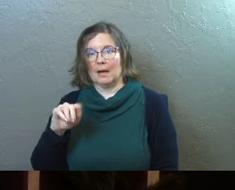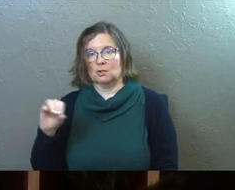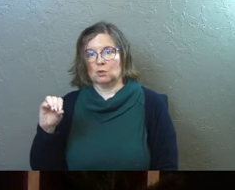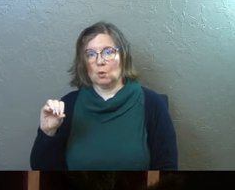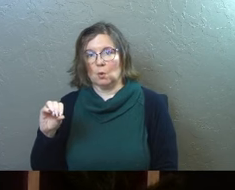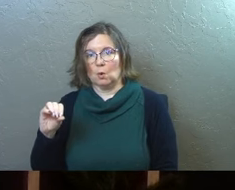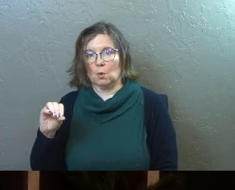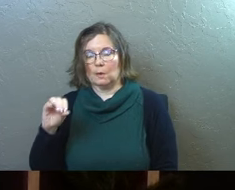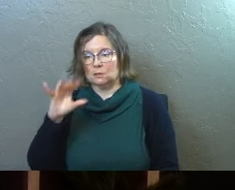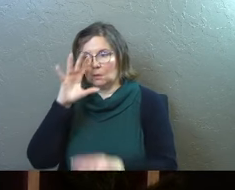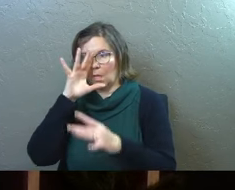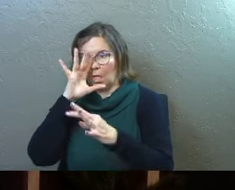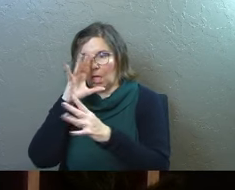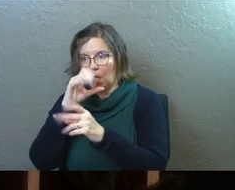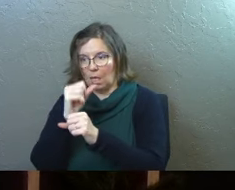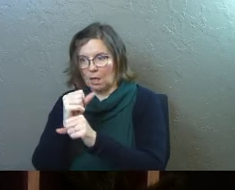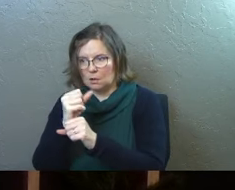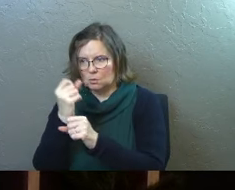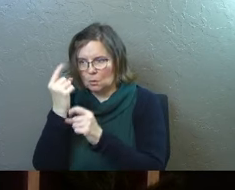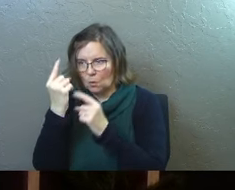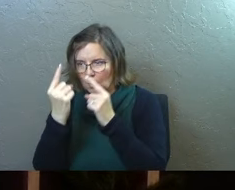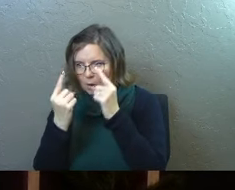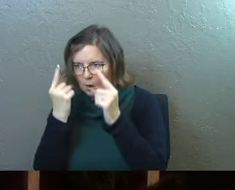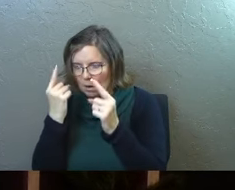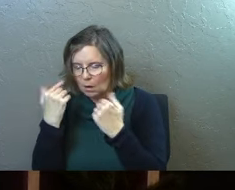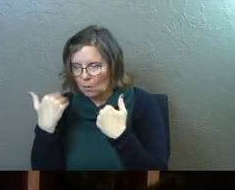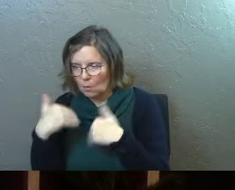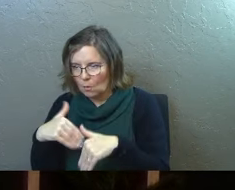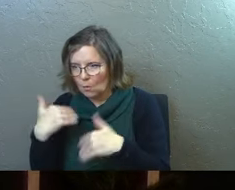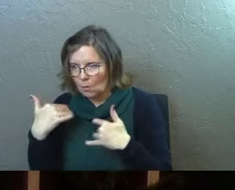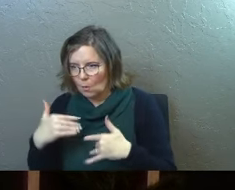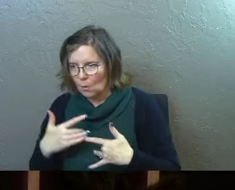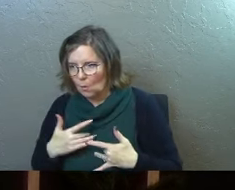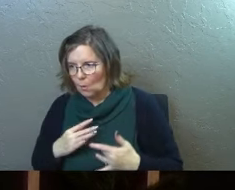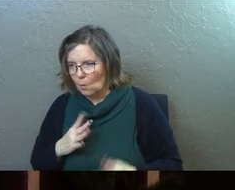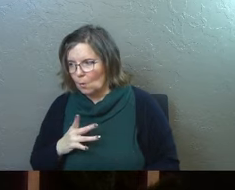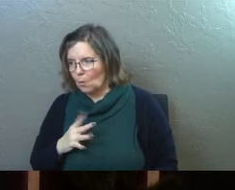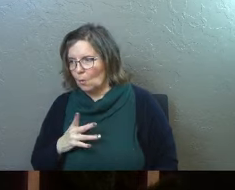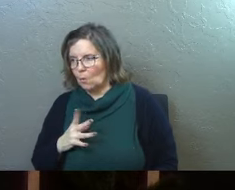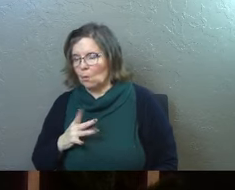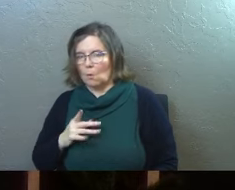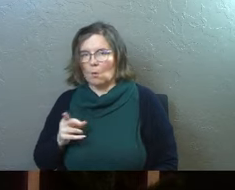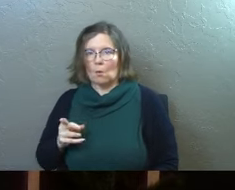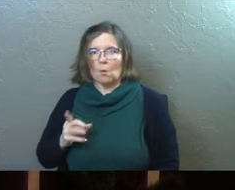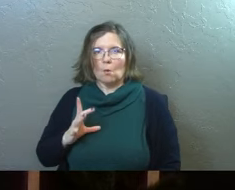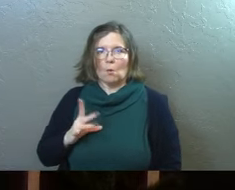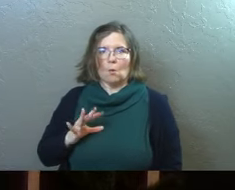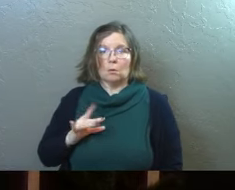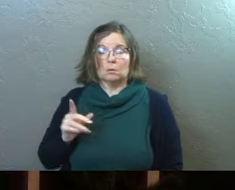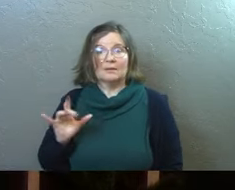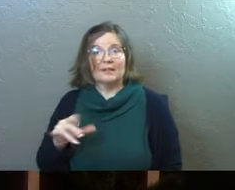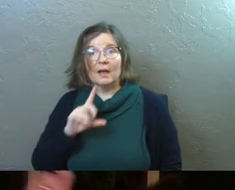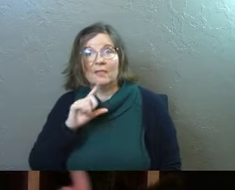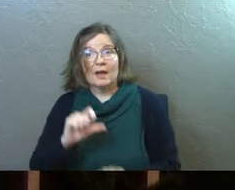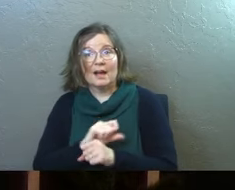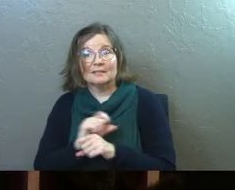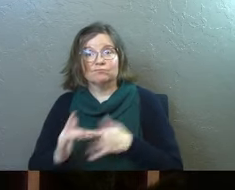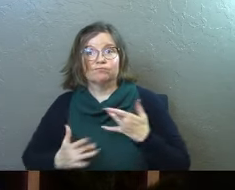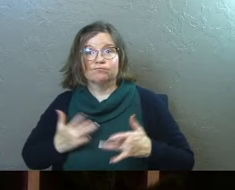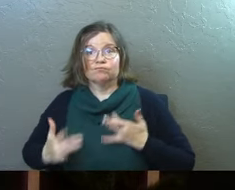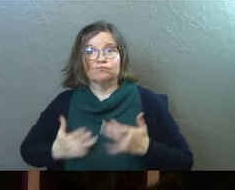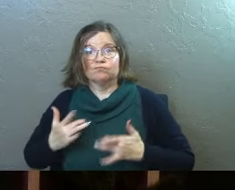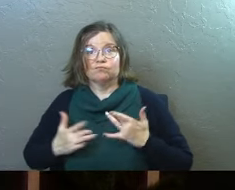to marvel at or to wonder or to admire this news that you just found out. Like they're, absolutely